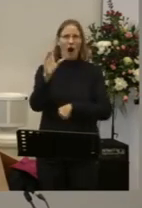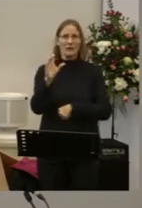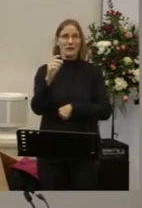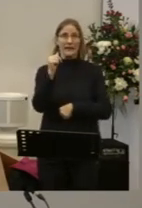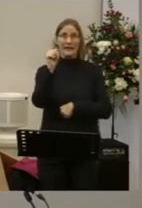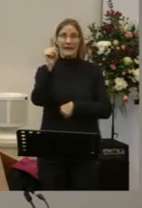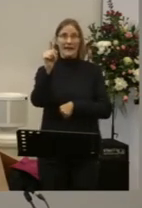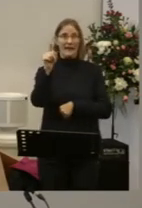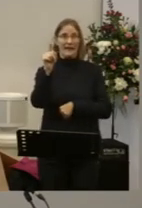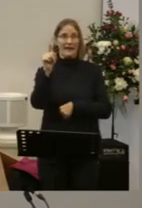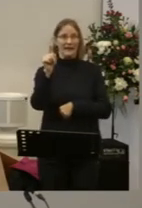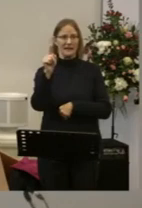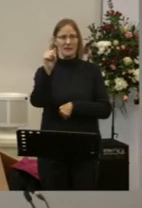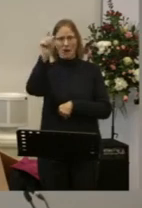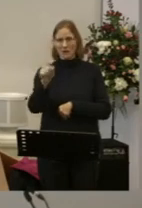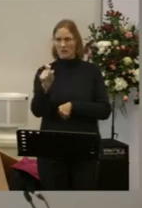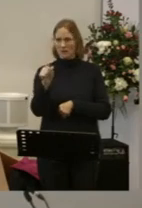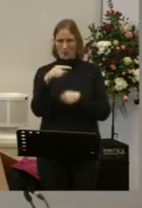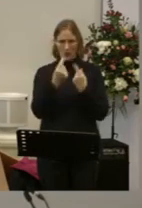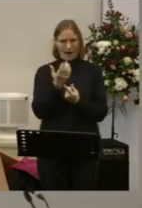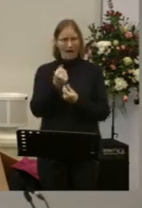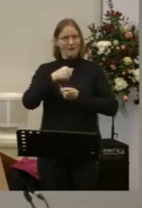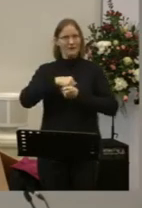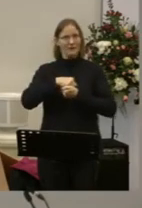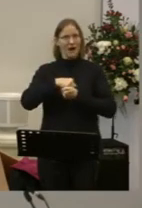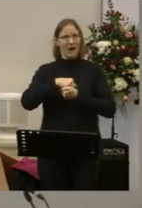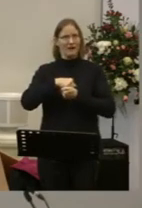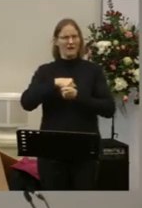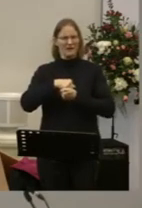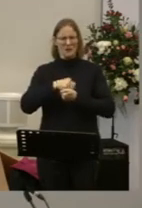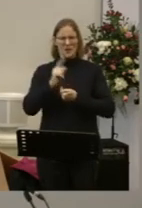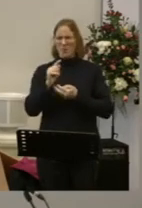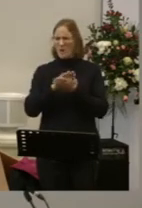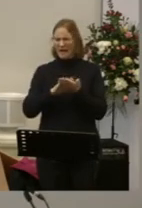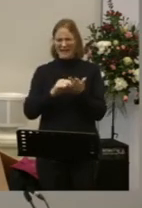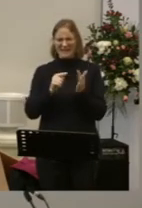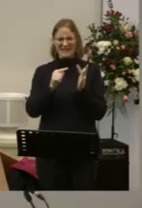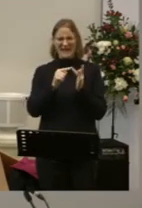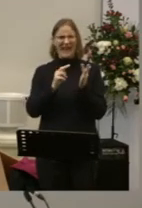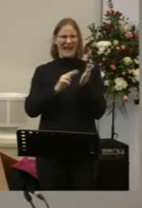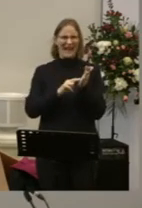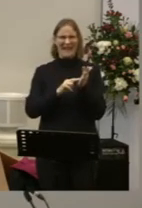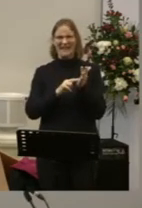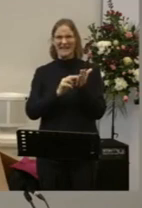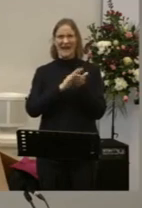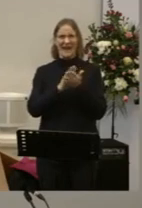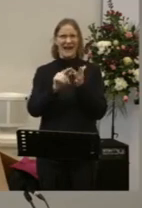who we have And it's worth taking a moment Just to think About in him What that means to be in him